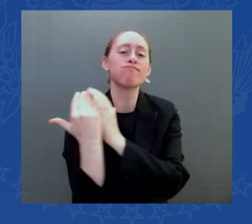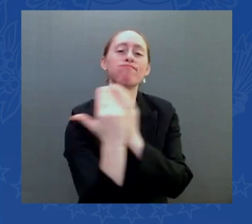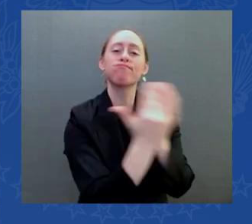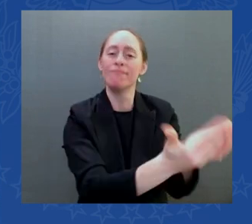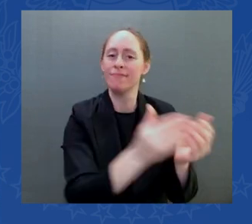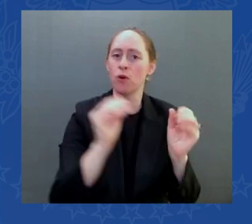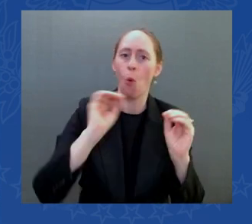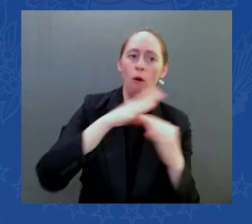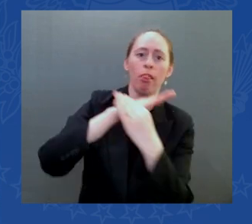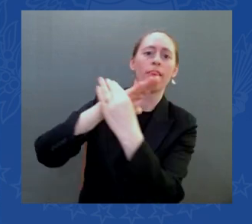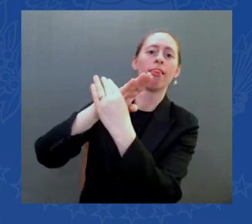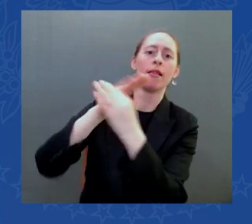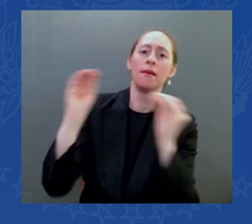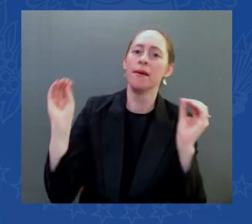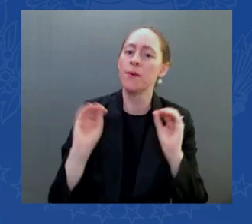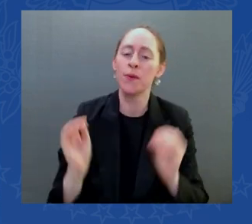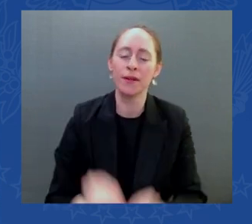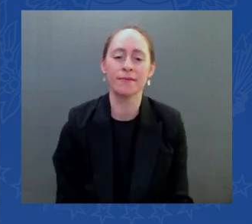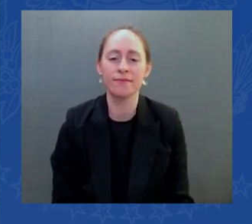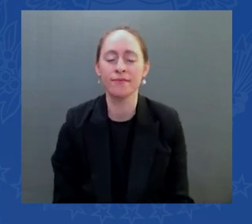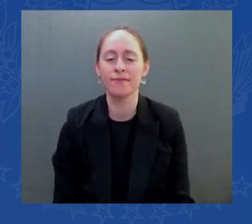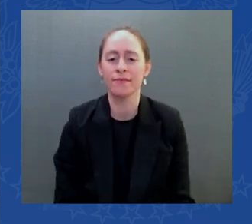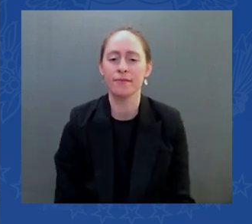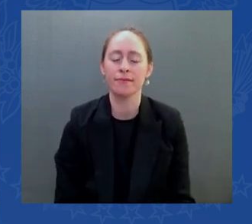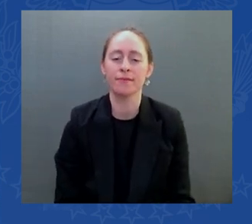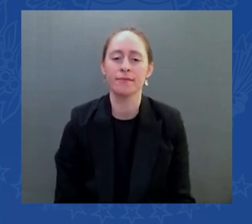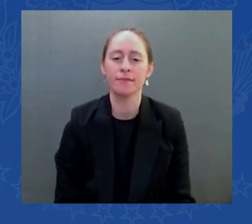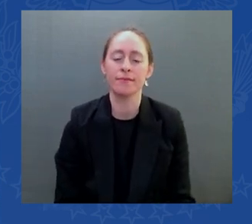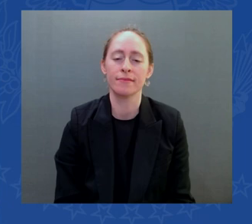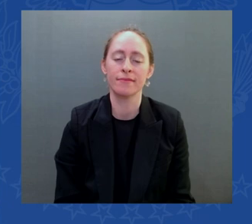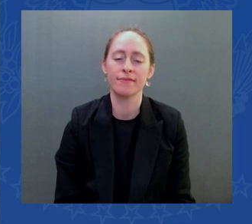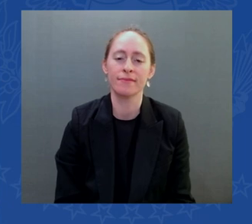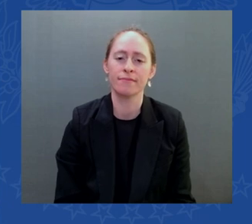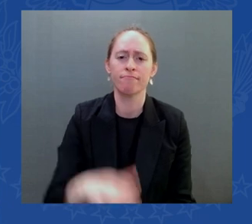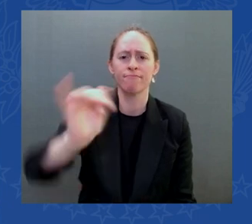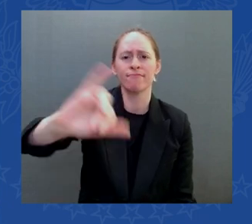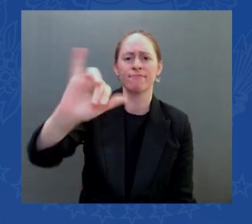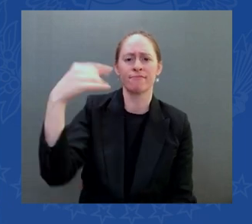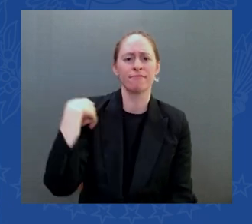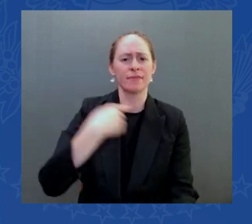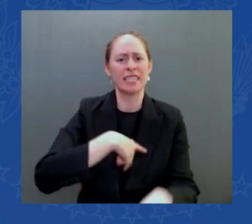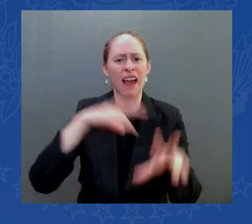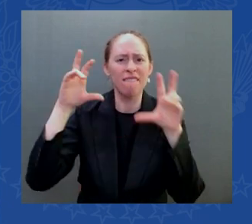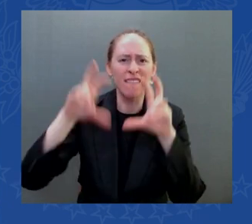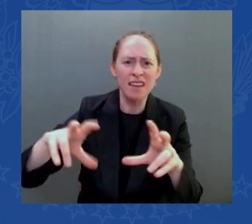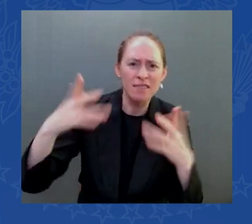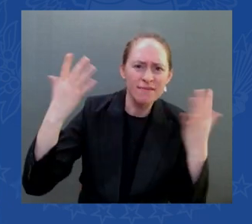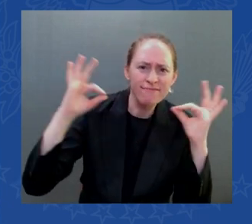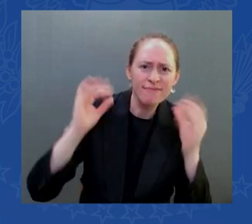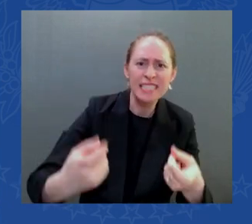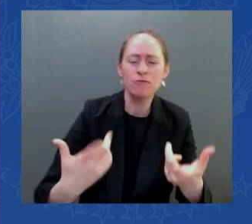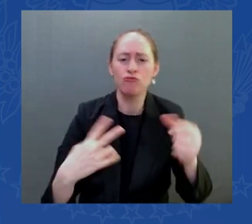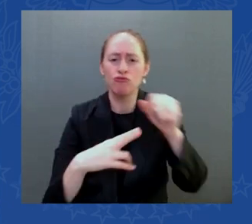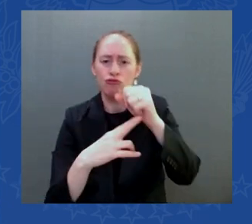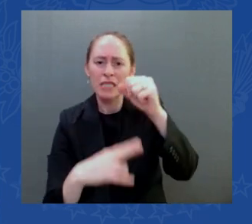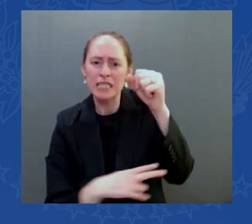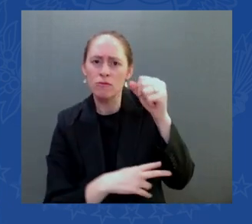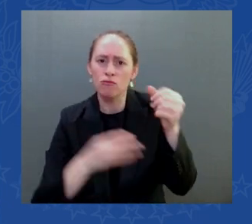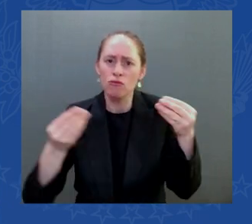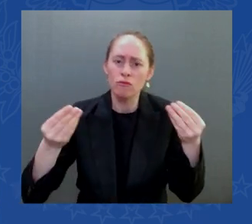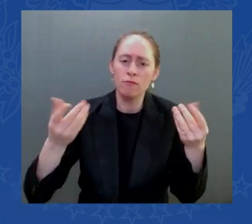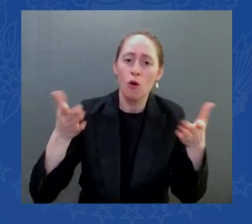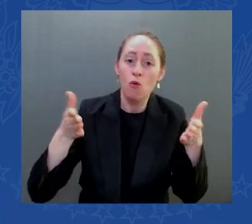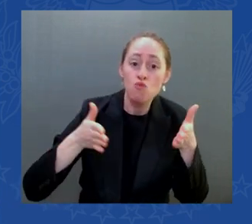here in new hampshire back in november maggie chris and annie were with me when i visited pemi the pemi bridge in woodstock